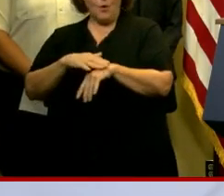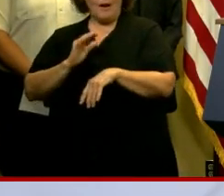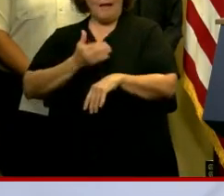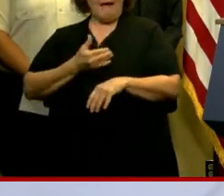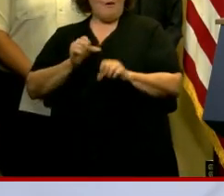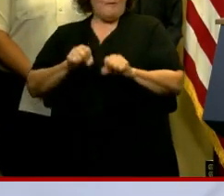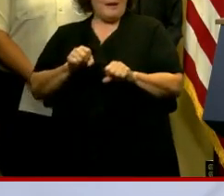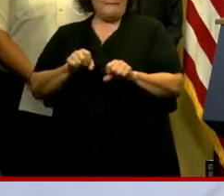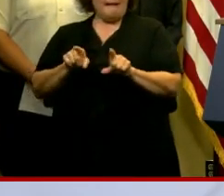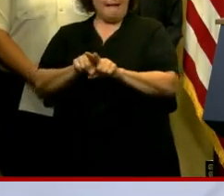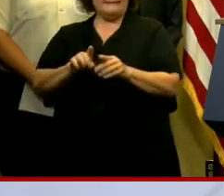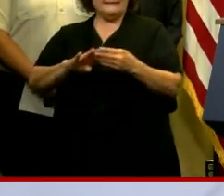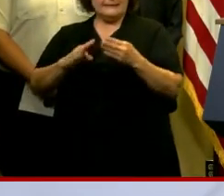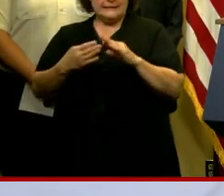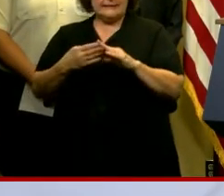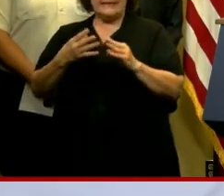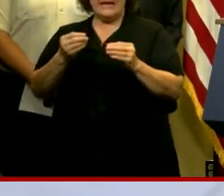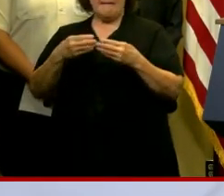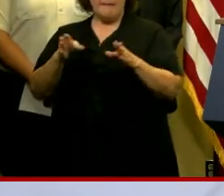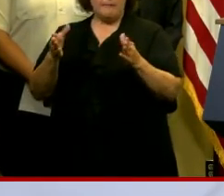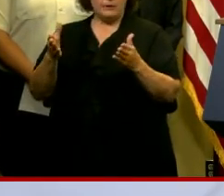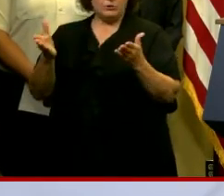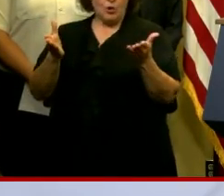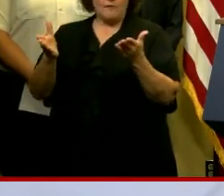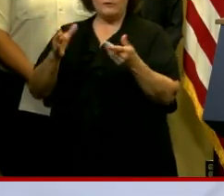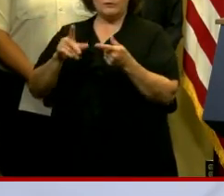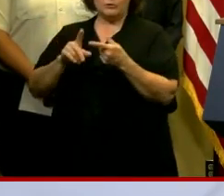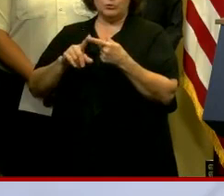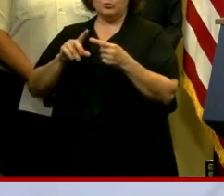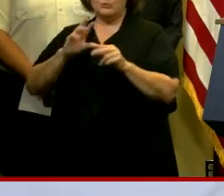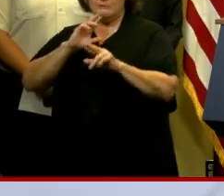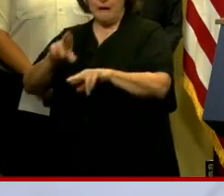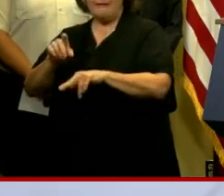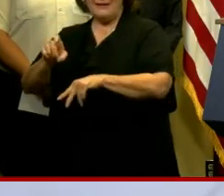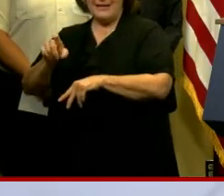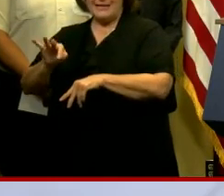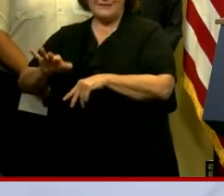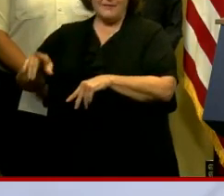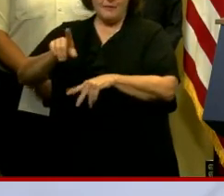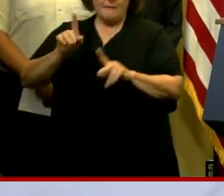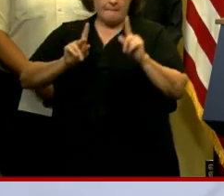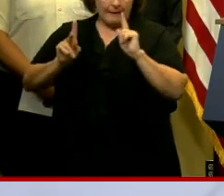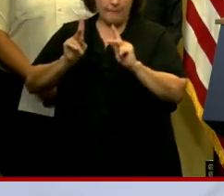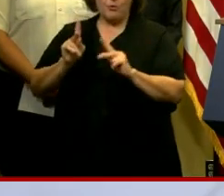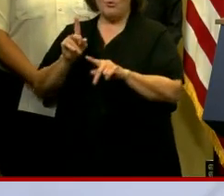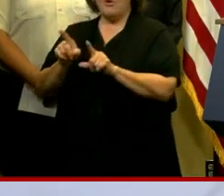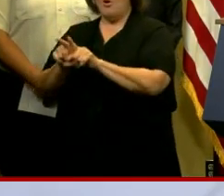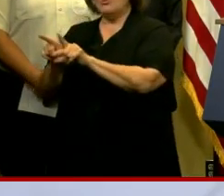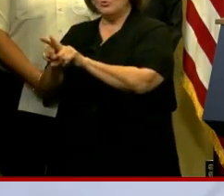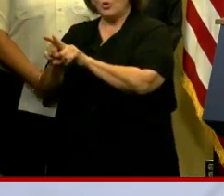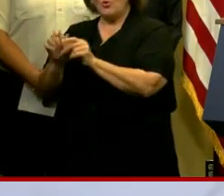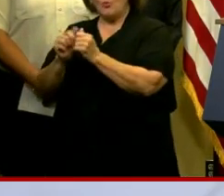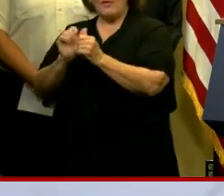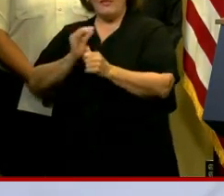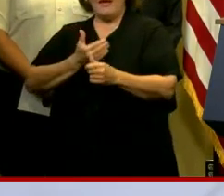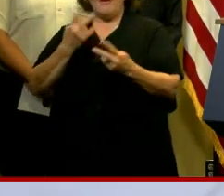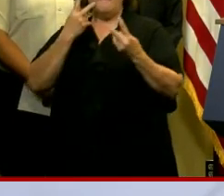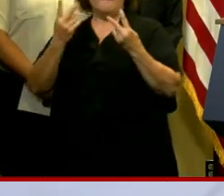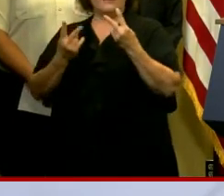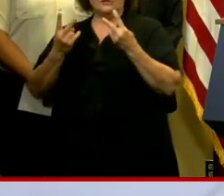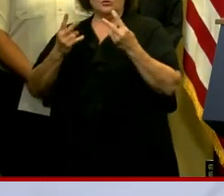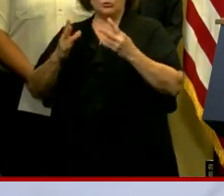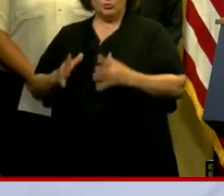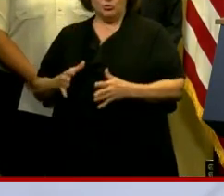ability as a city and as public servants to respond to the needs of our residents as well as our visitors